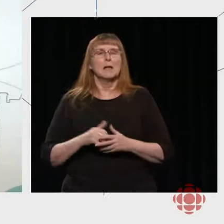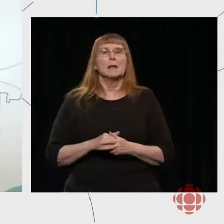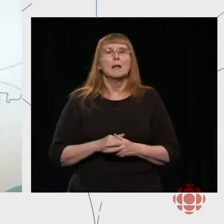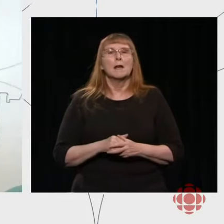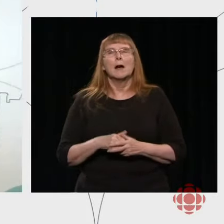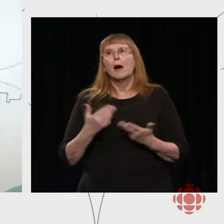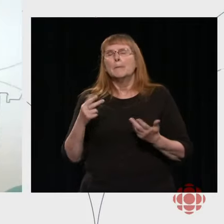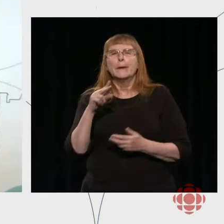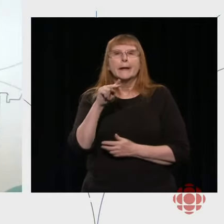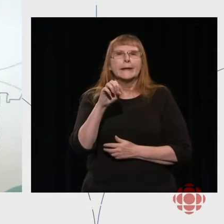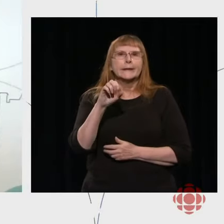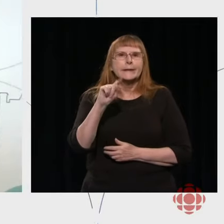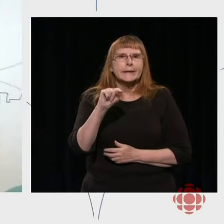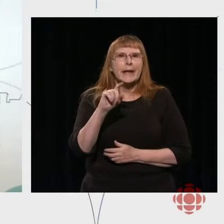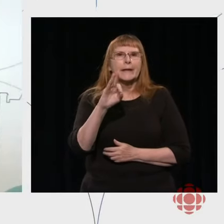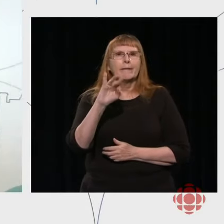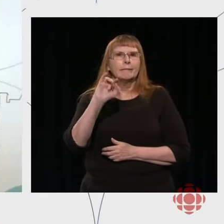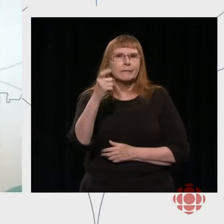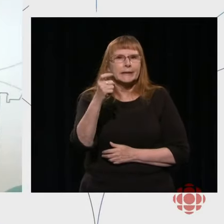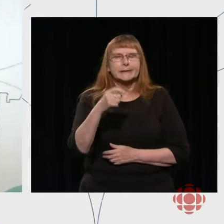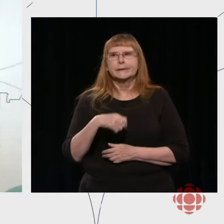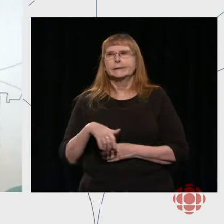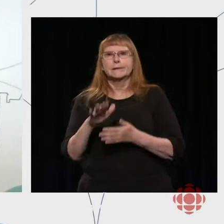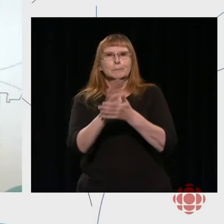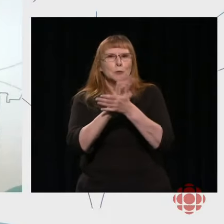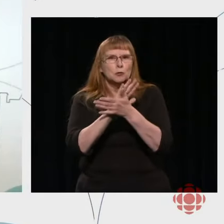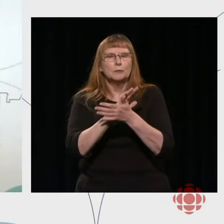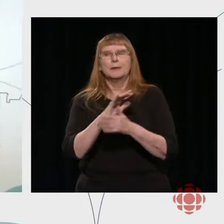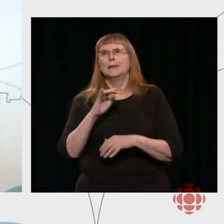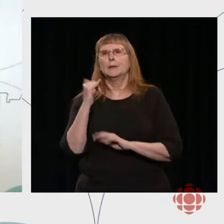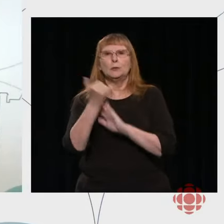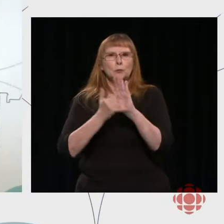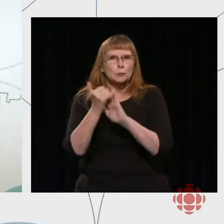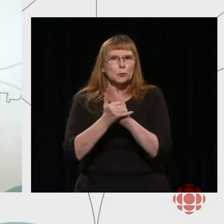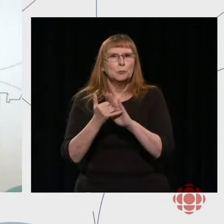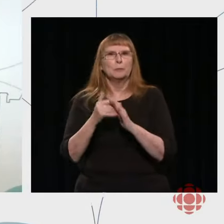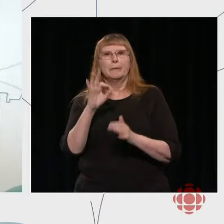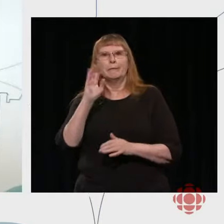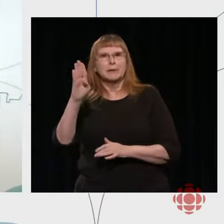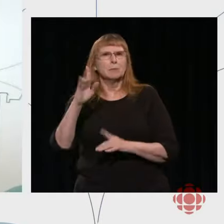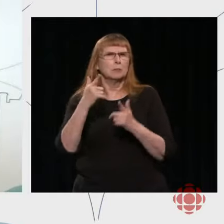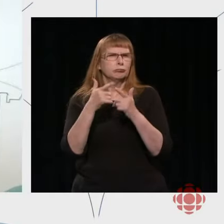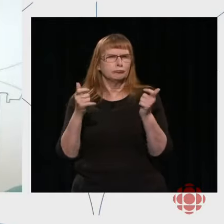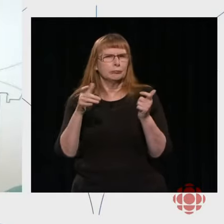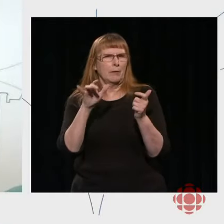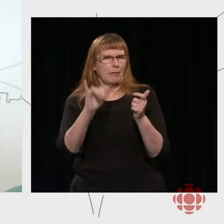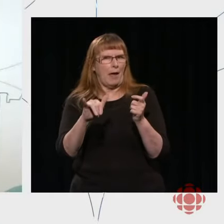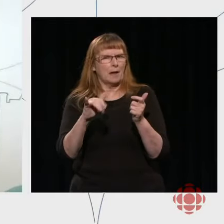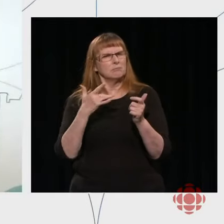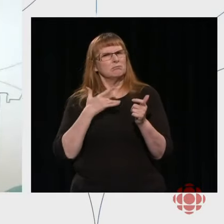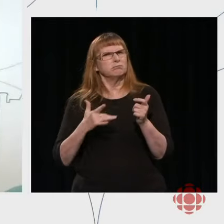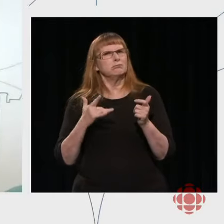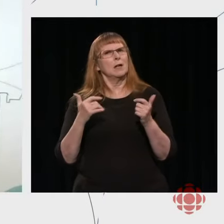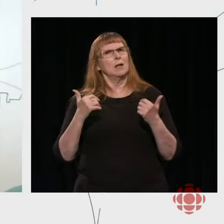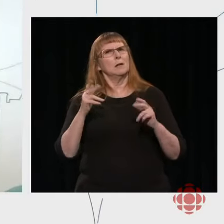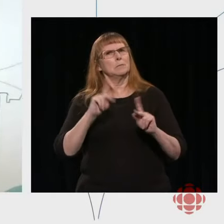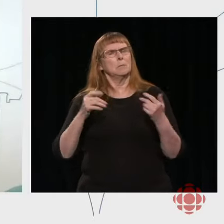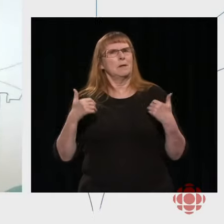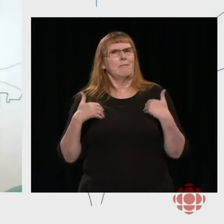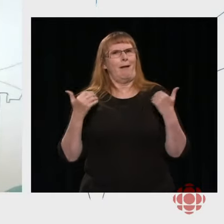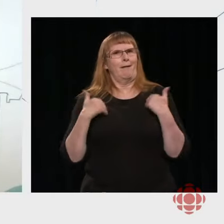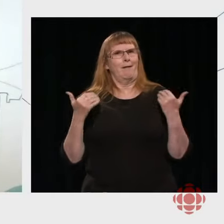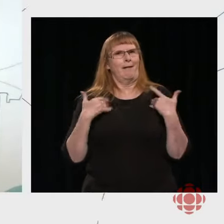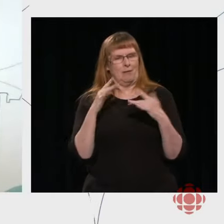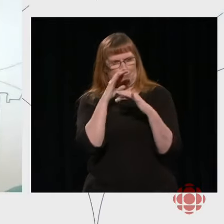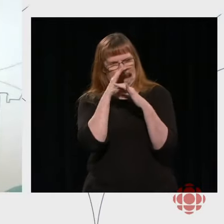Netflix or social media, how does CBC Radio Canada expect to attract young people and ensure that young